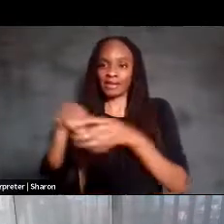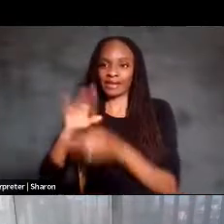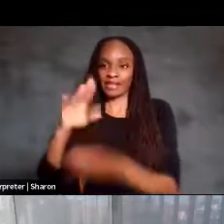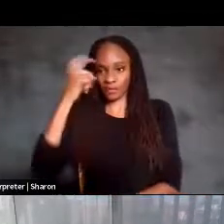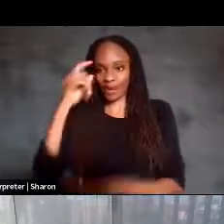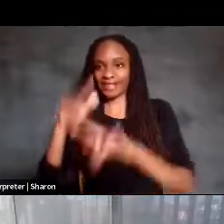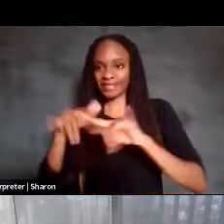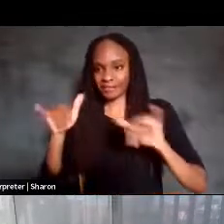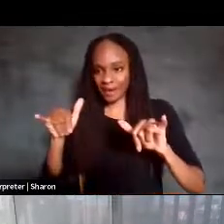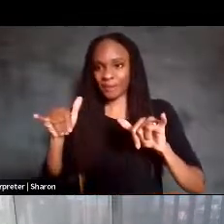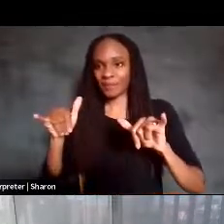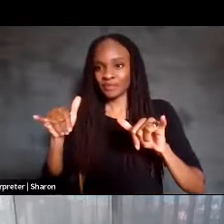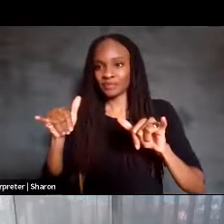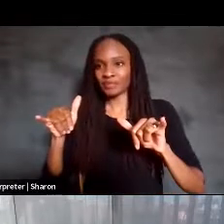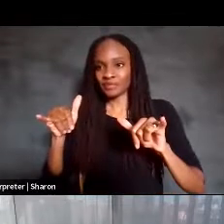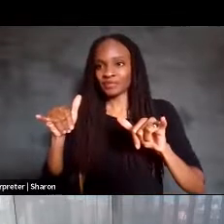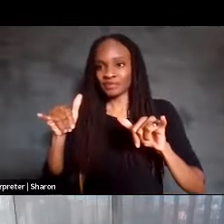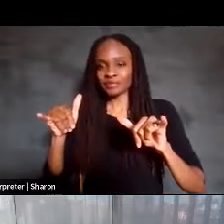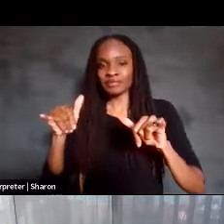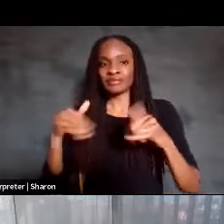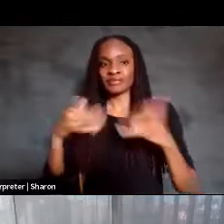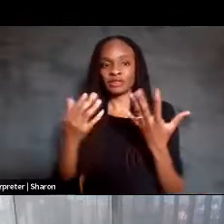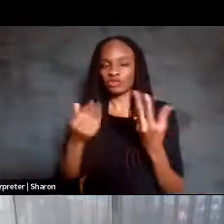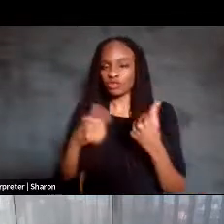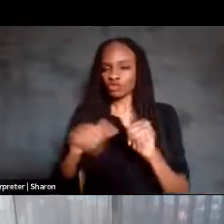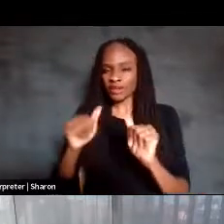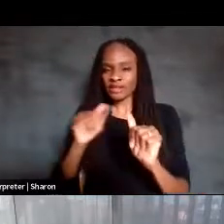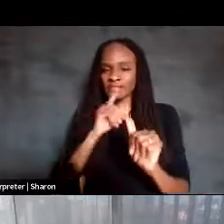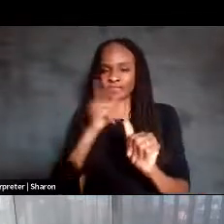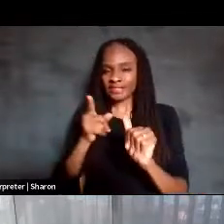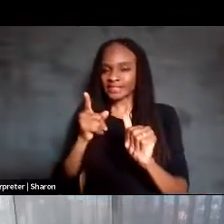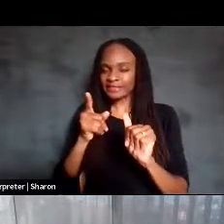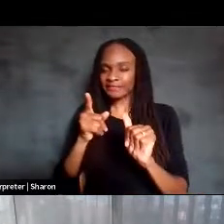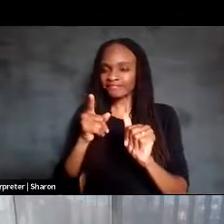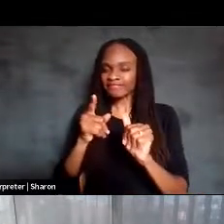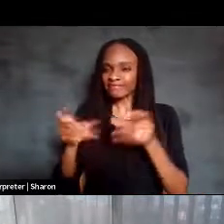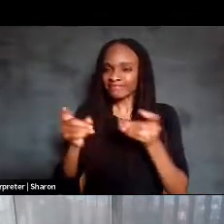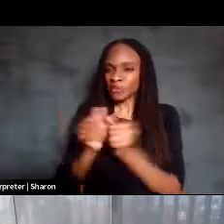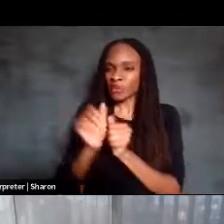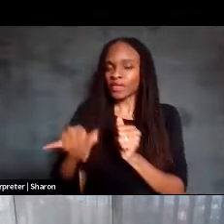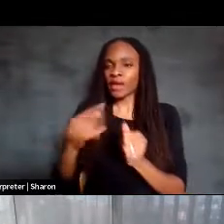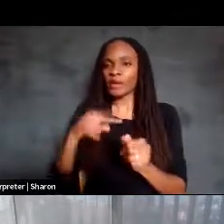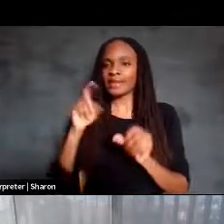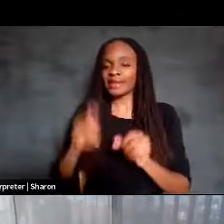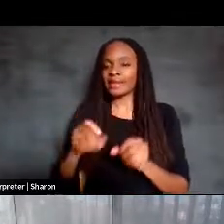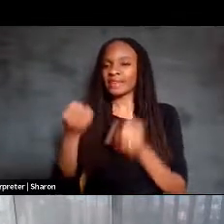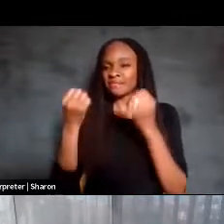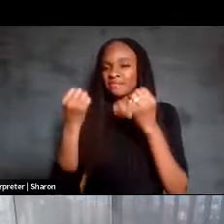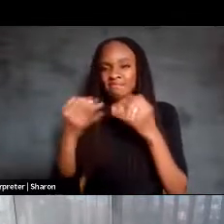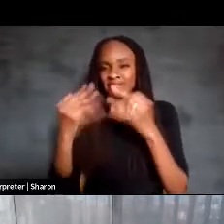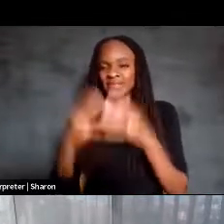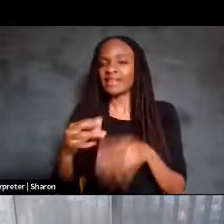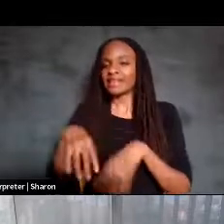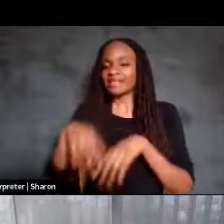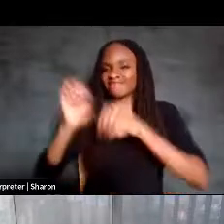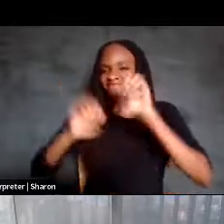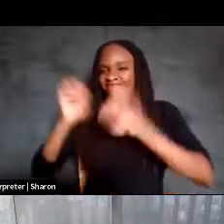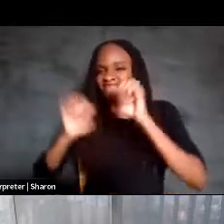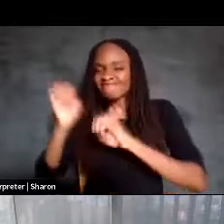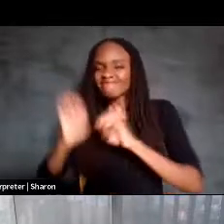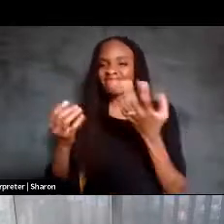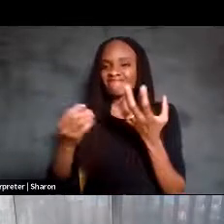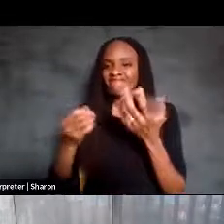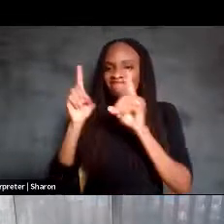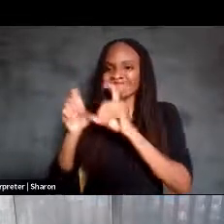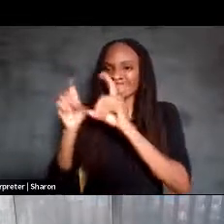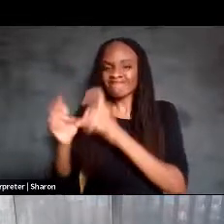So to kind of tackle that, we often have to take dozens of trials of the same words to get kind of a better representation of